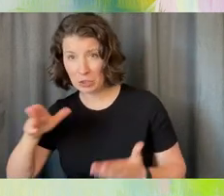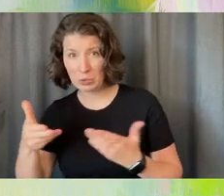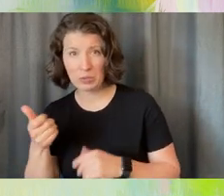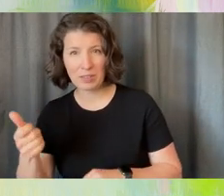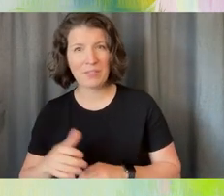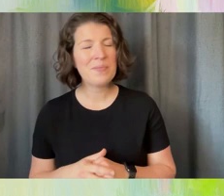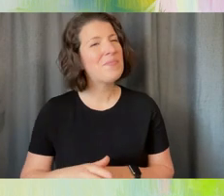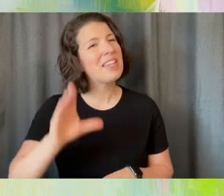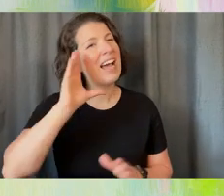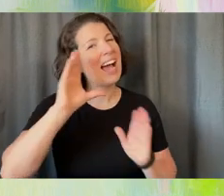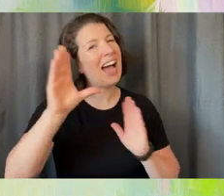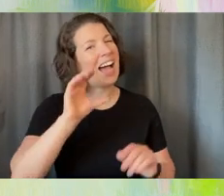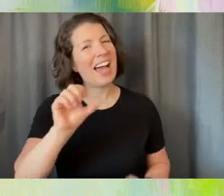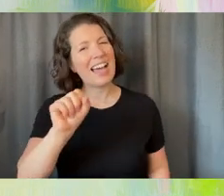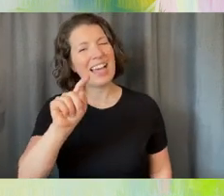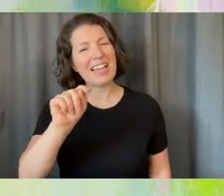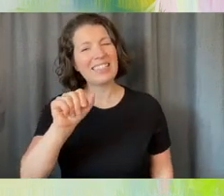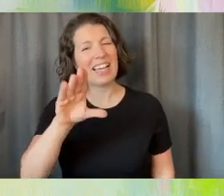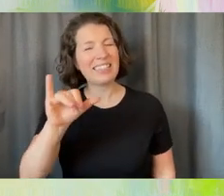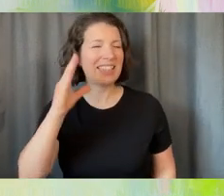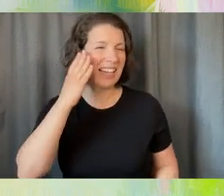Stacey. Hi, everybody. Can you hear me okay?